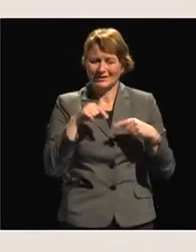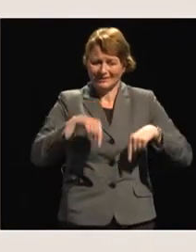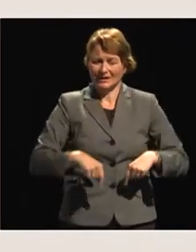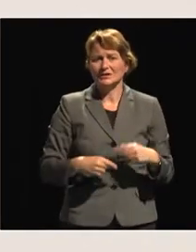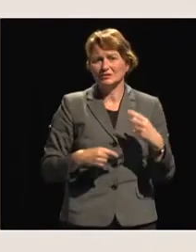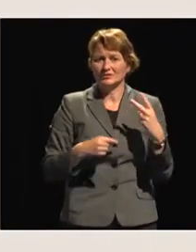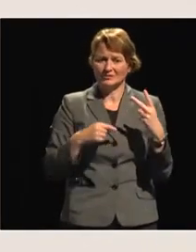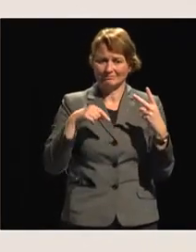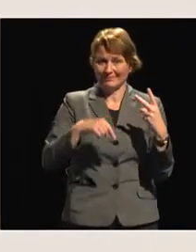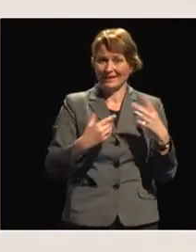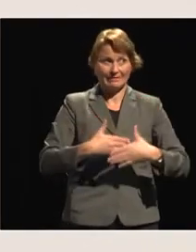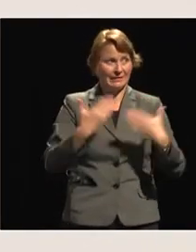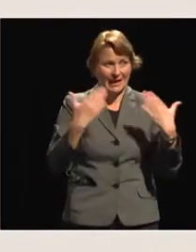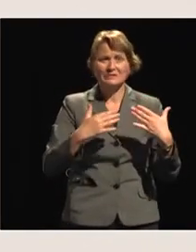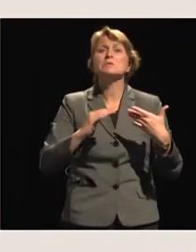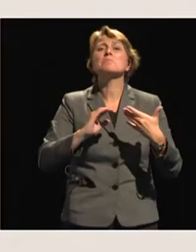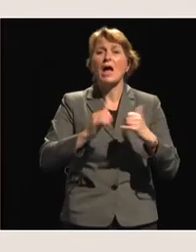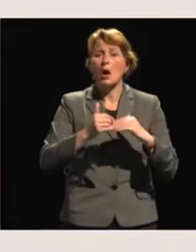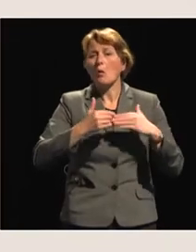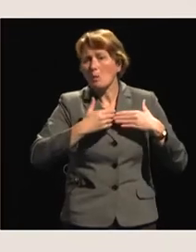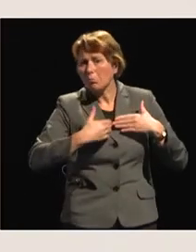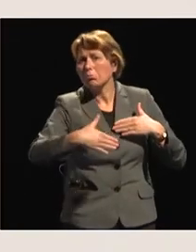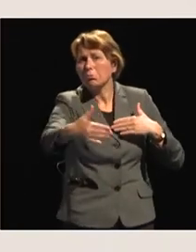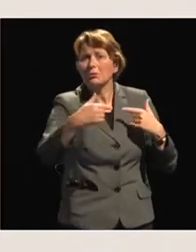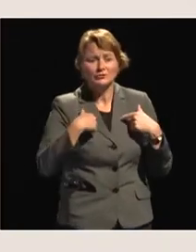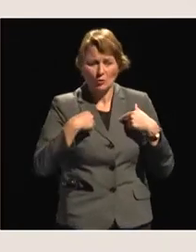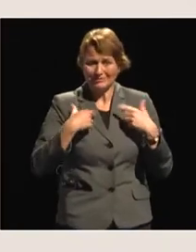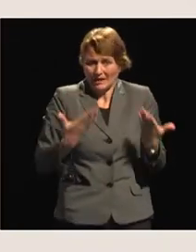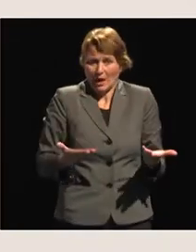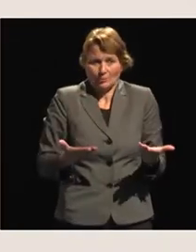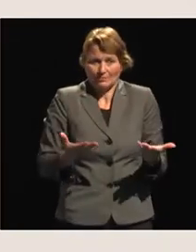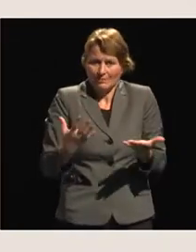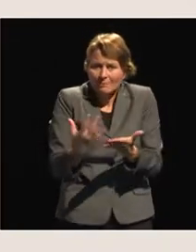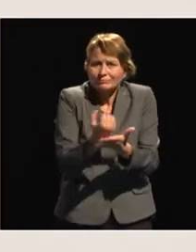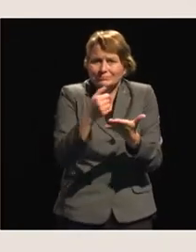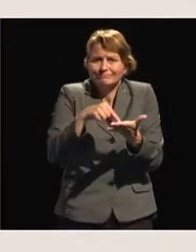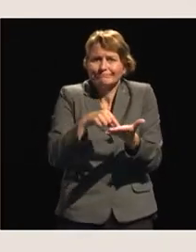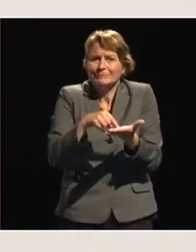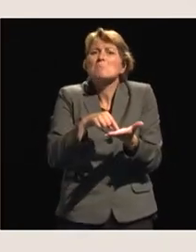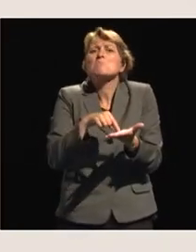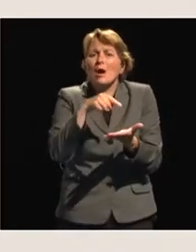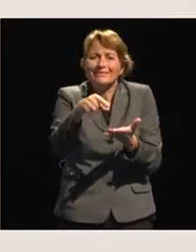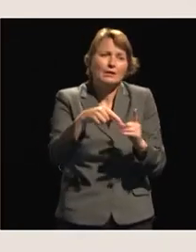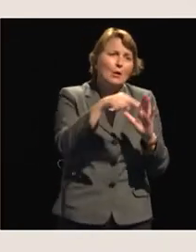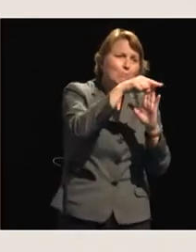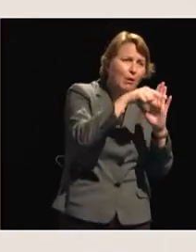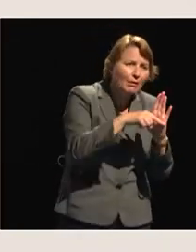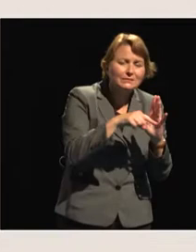stimulating and challenging days, and say what this is going to mean in political and policy terms.